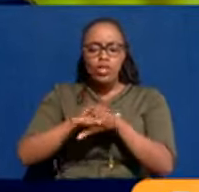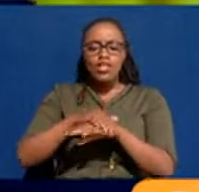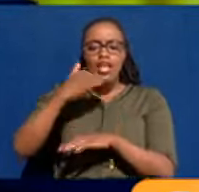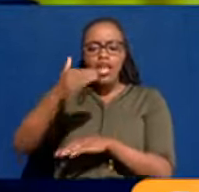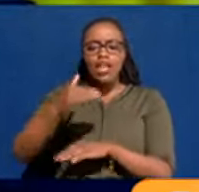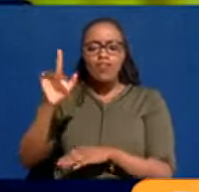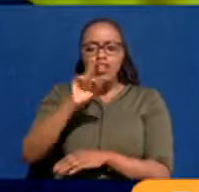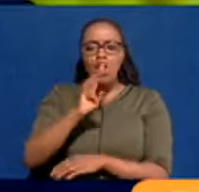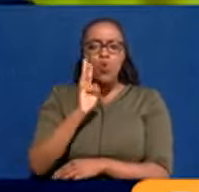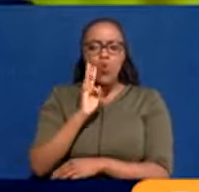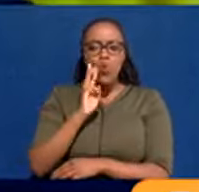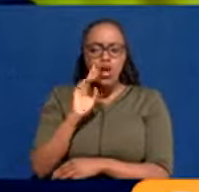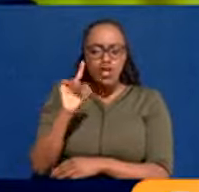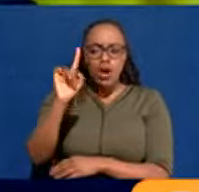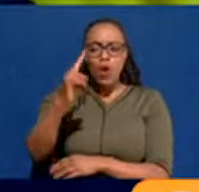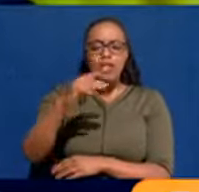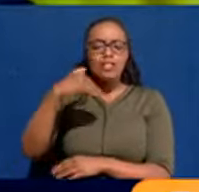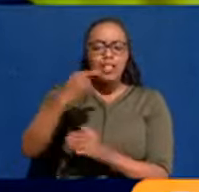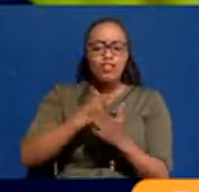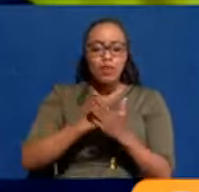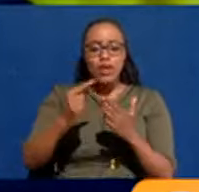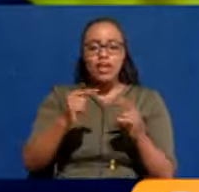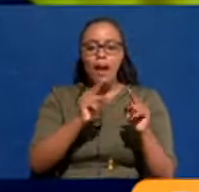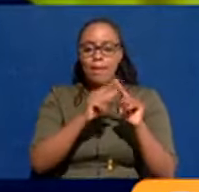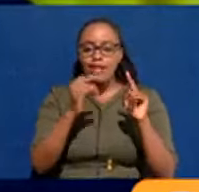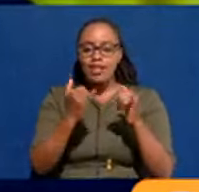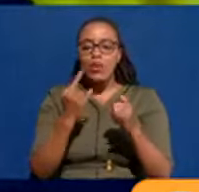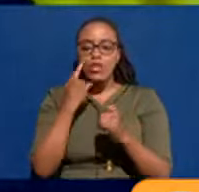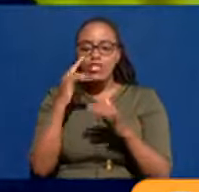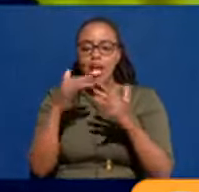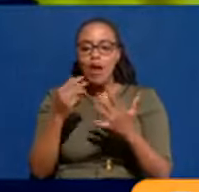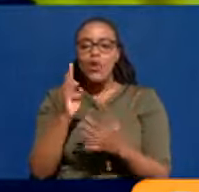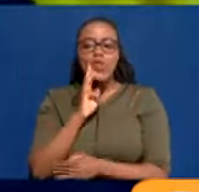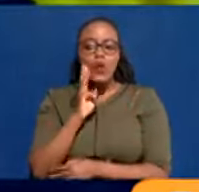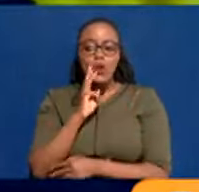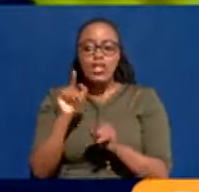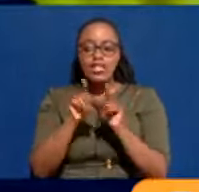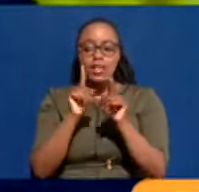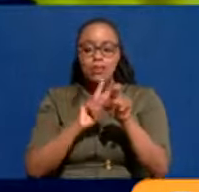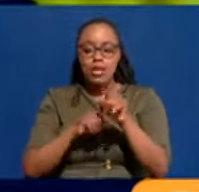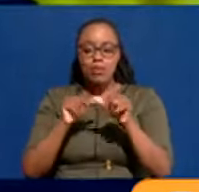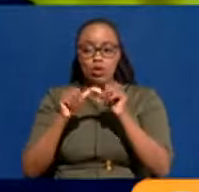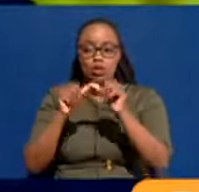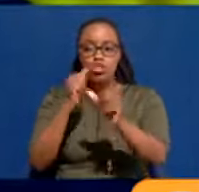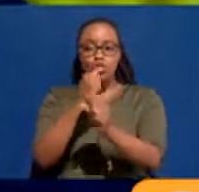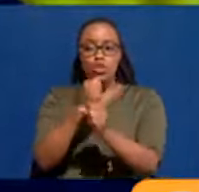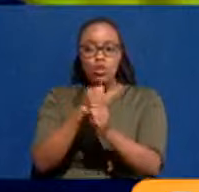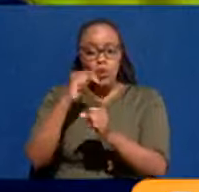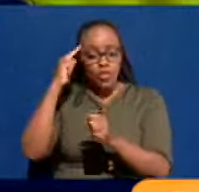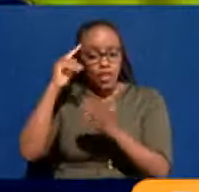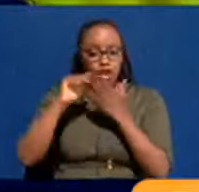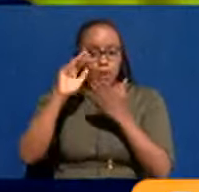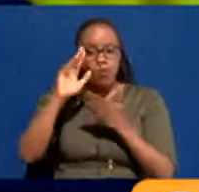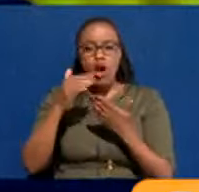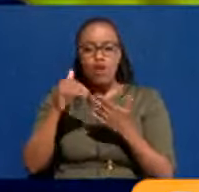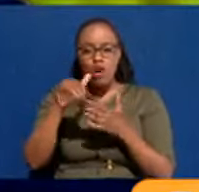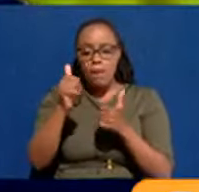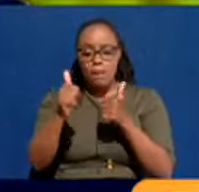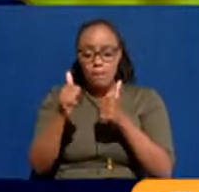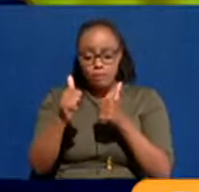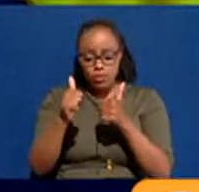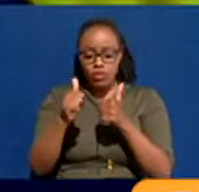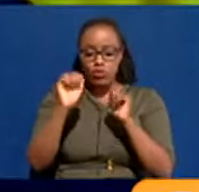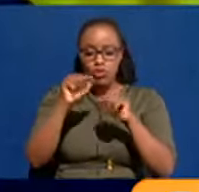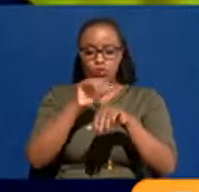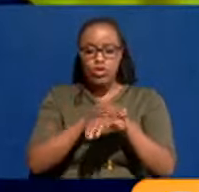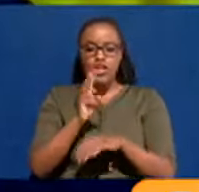get, gets maybe once a week, we'll now see an increase in the water. Even as we do that, we're thinking of more sources. So we have Karimenu Dam.